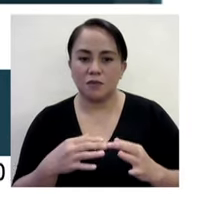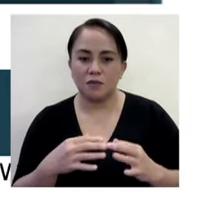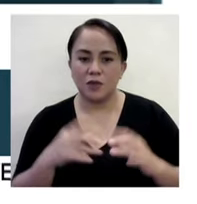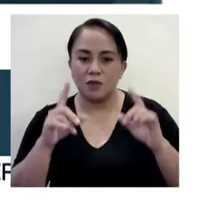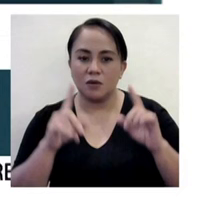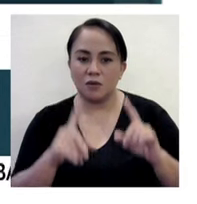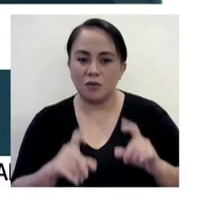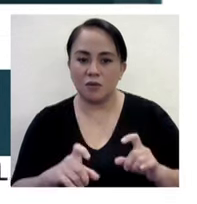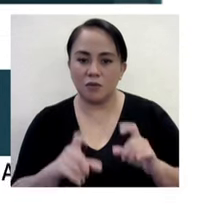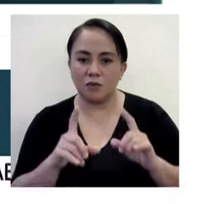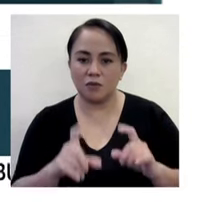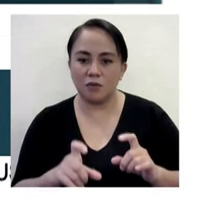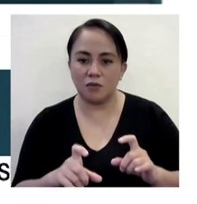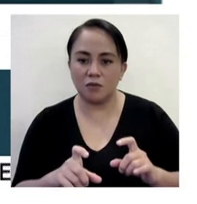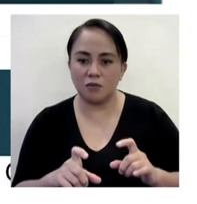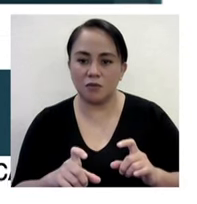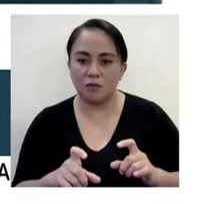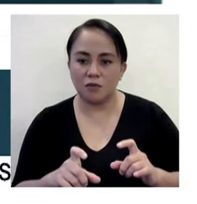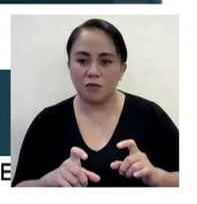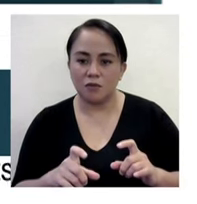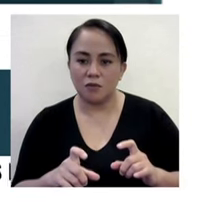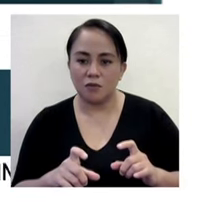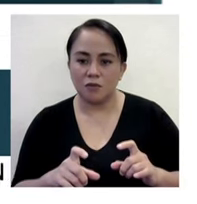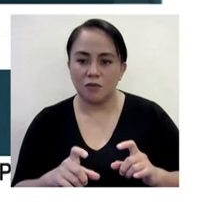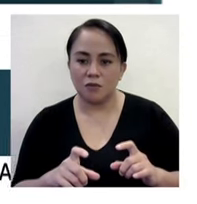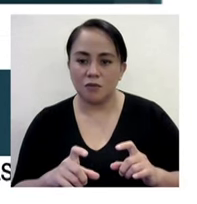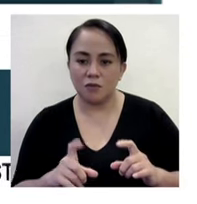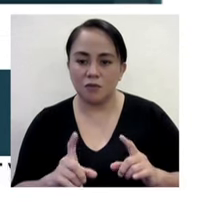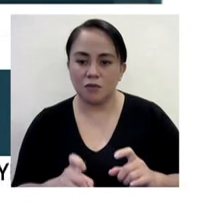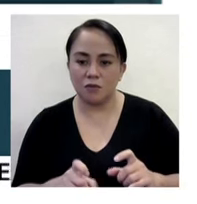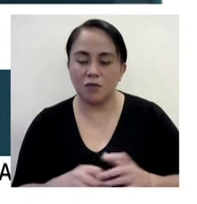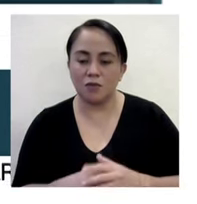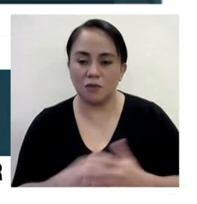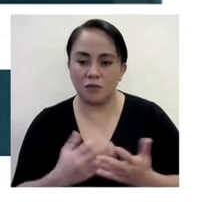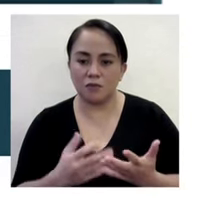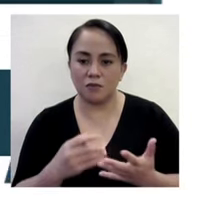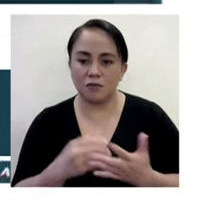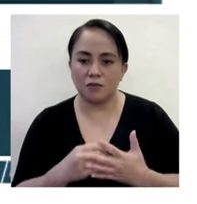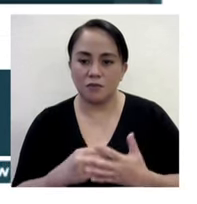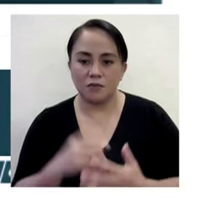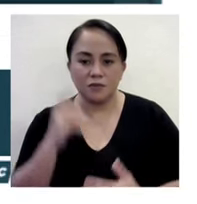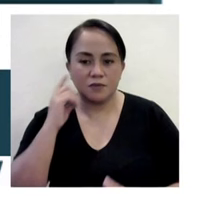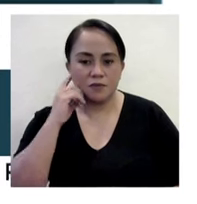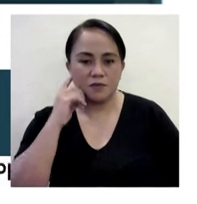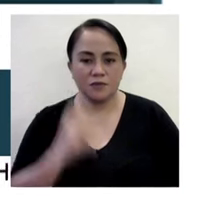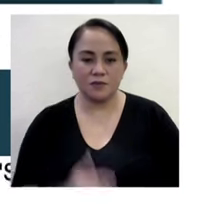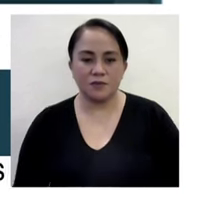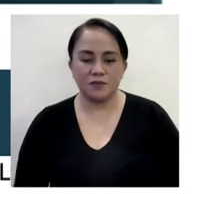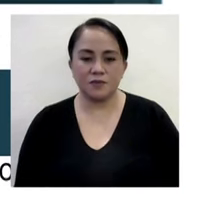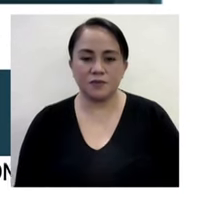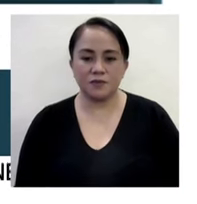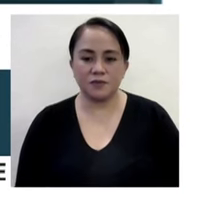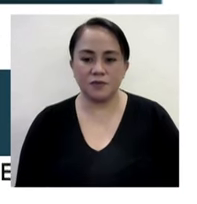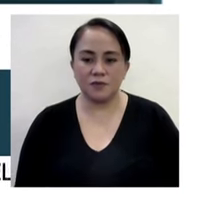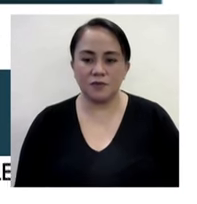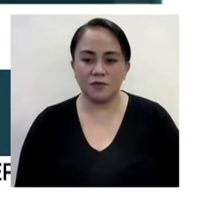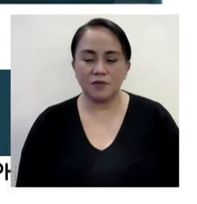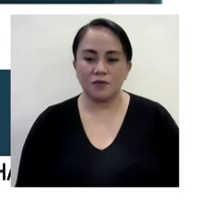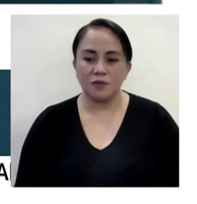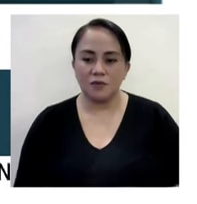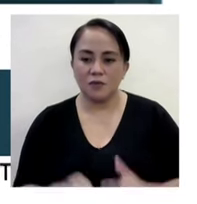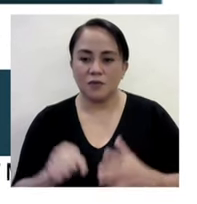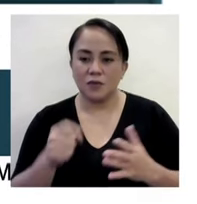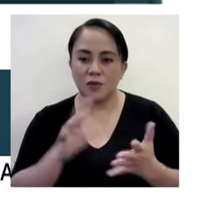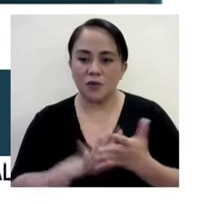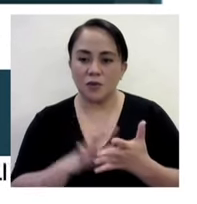on some of the bodies which have not yet been identified. So when we